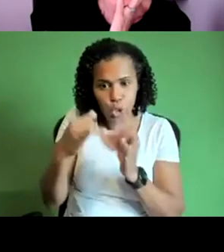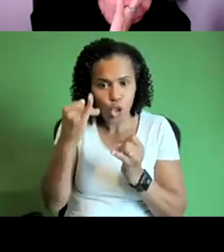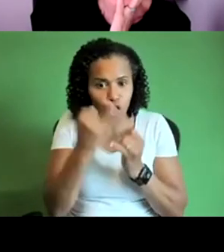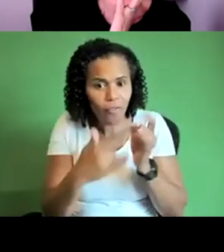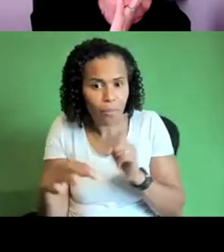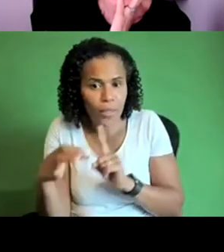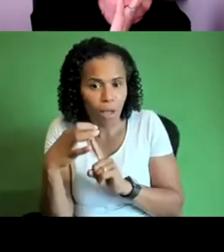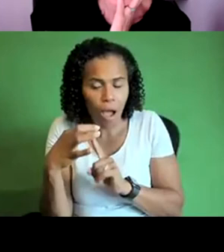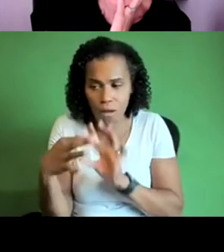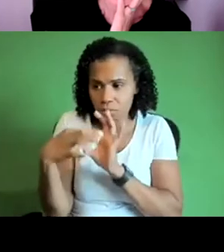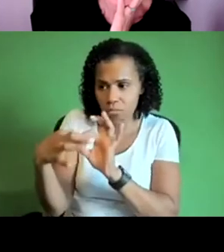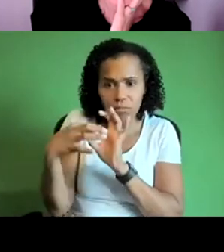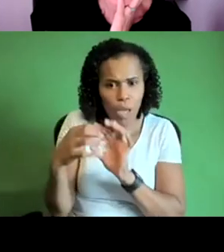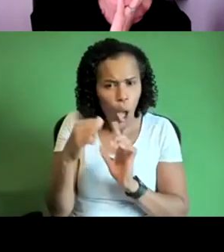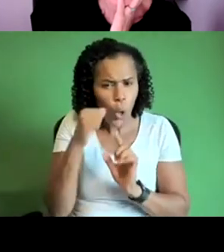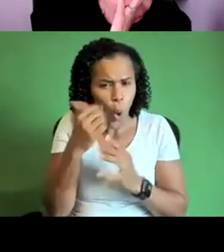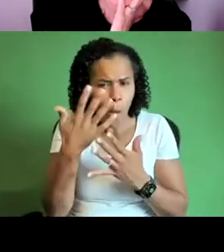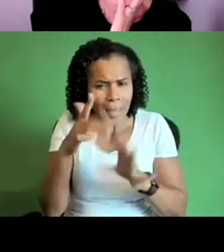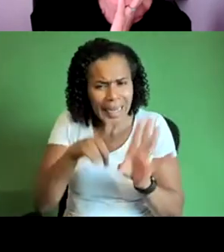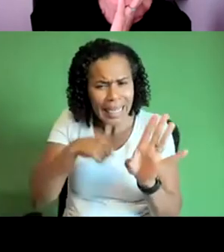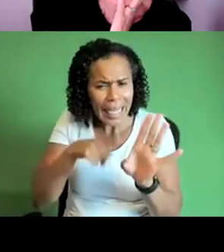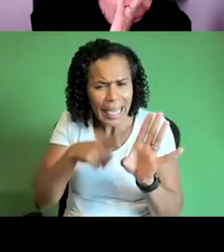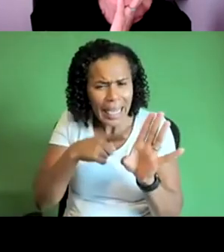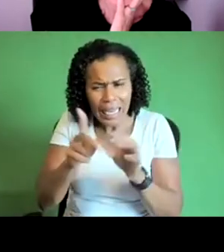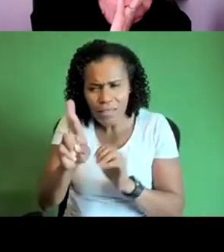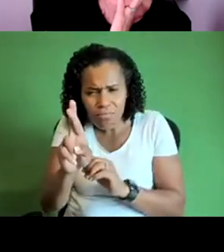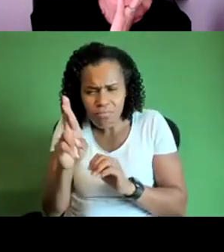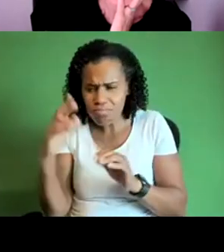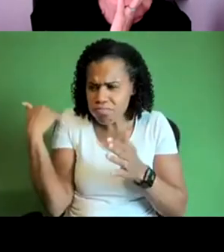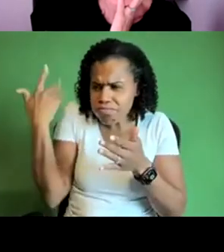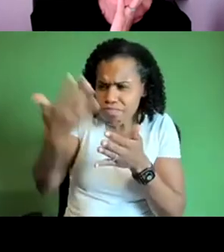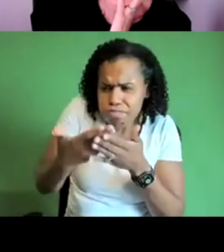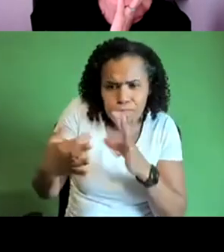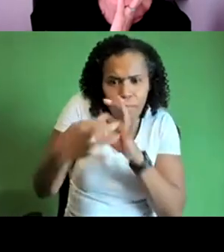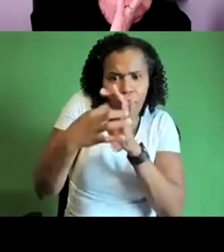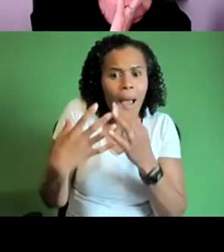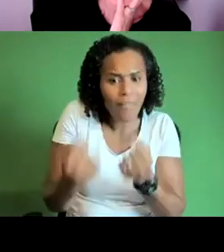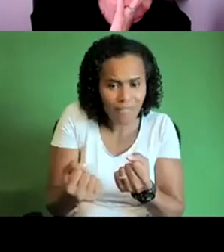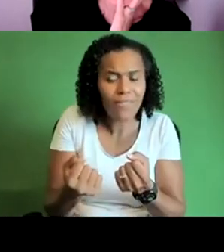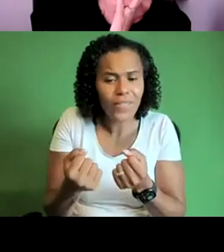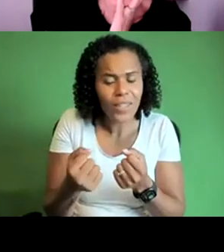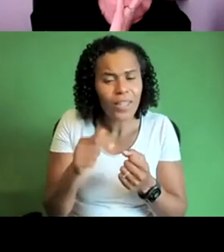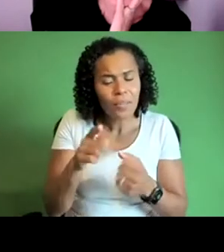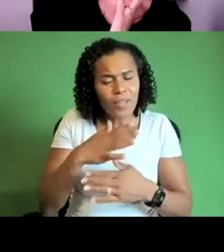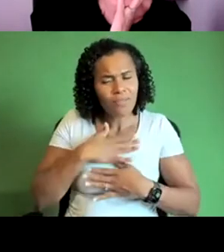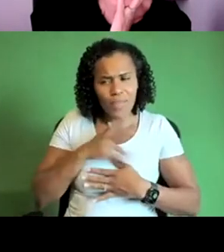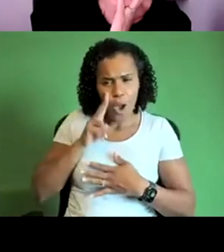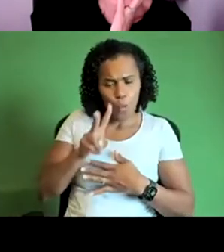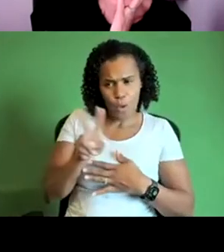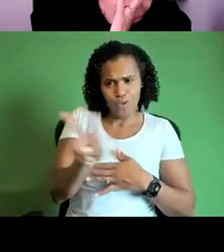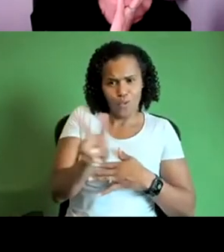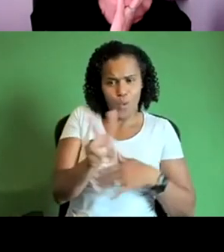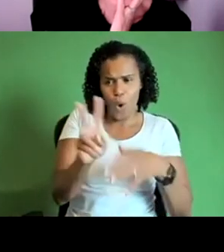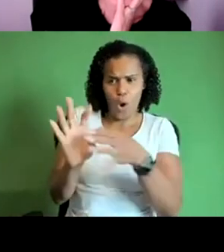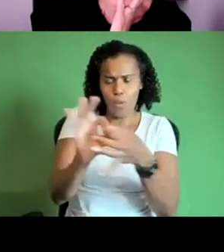years um and one of the things i've always found really touching looking at your collaborations is the way that you name